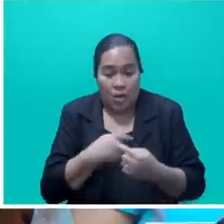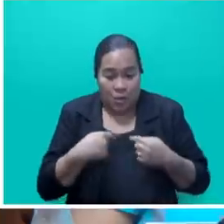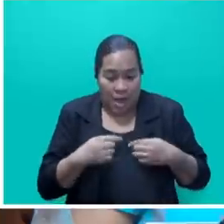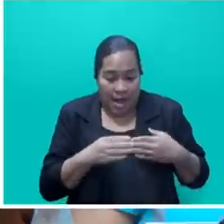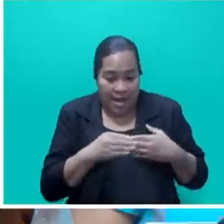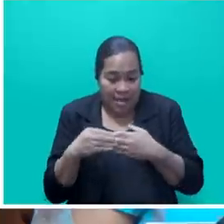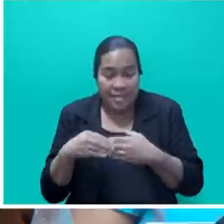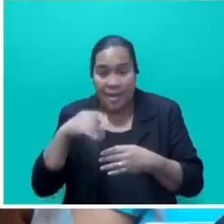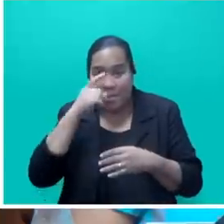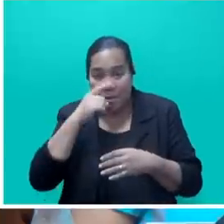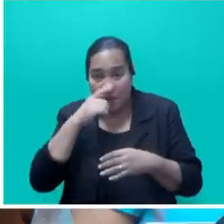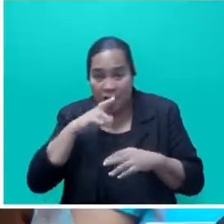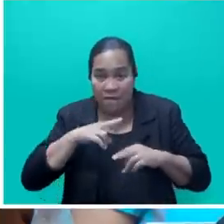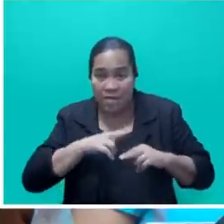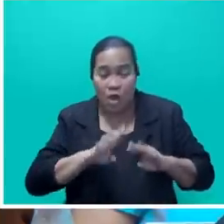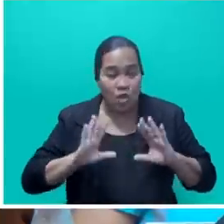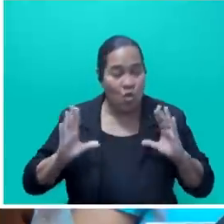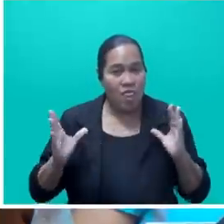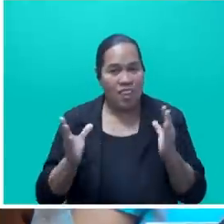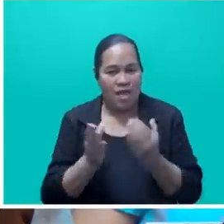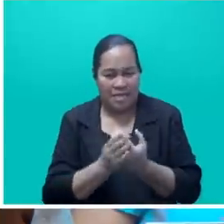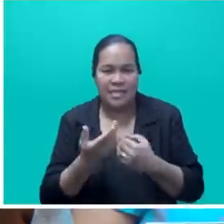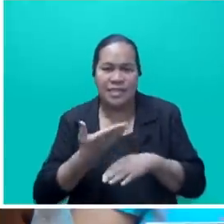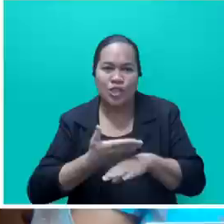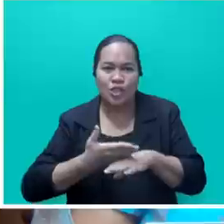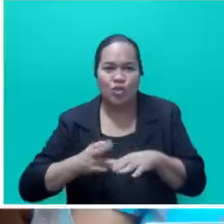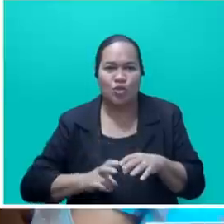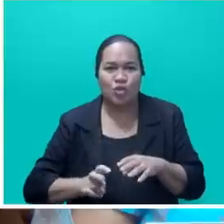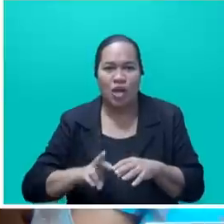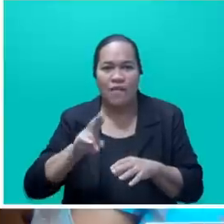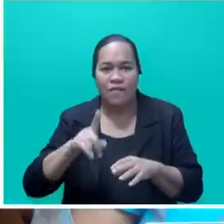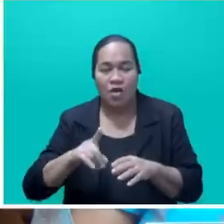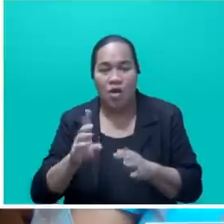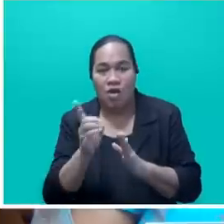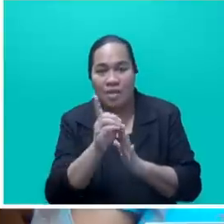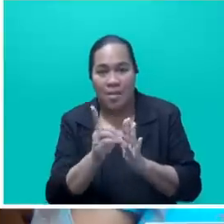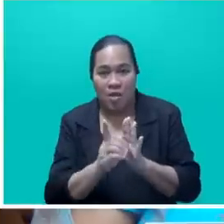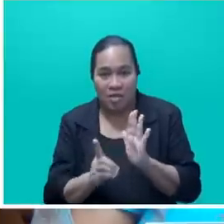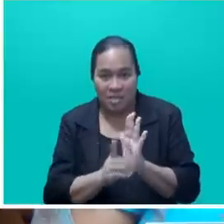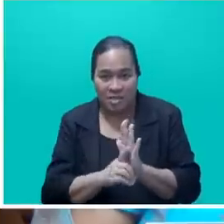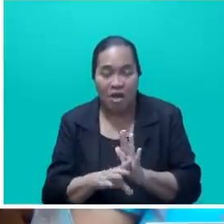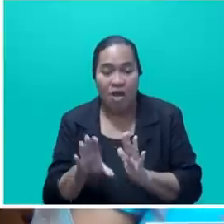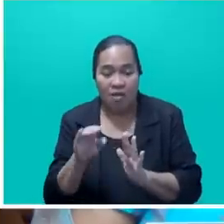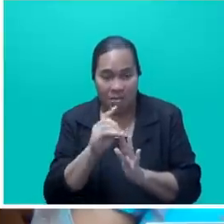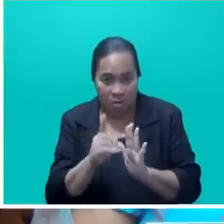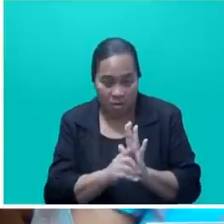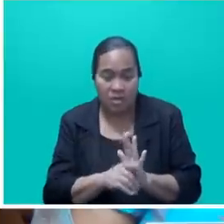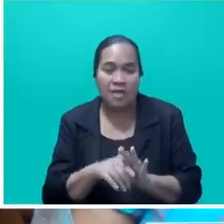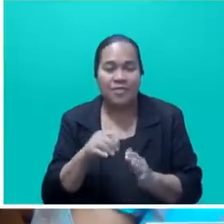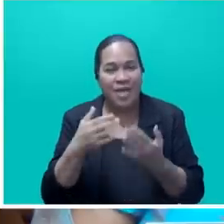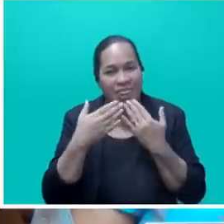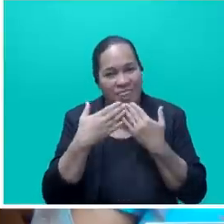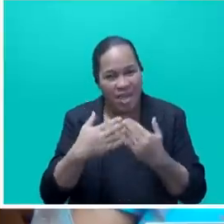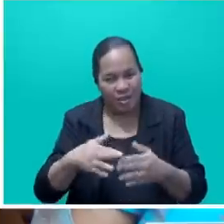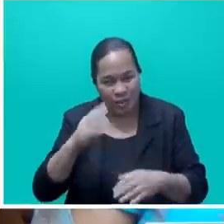of Fiji, together, walk this new journey of democracy. Thank you, sir. I also